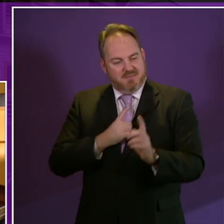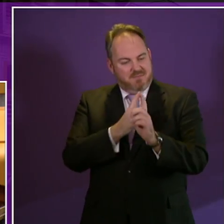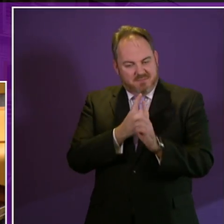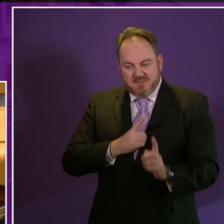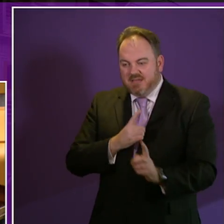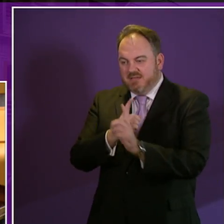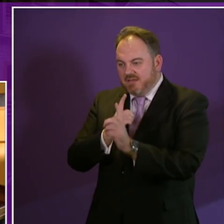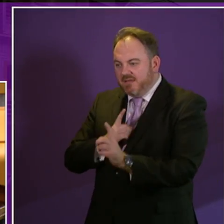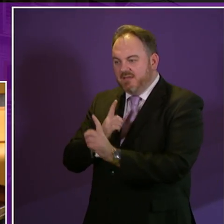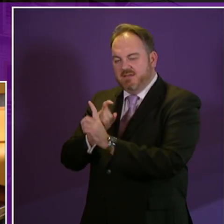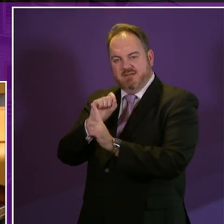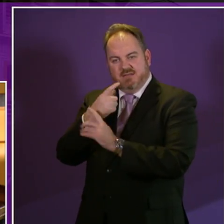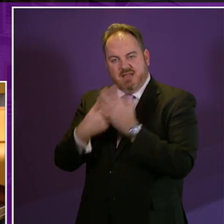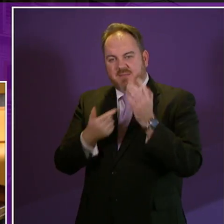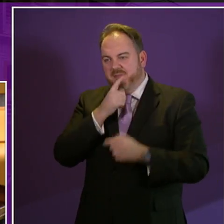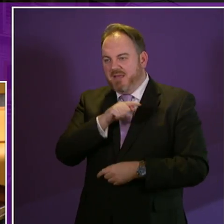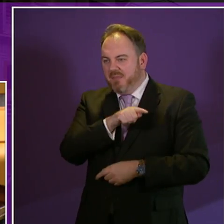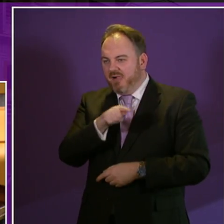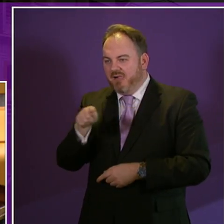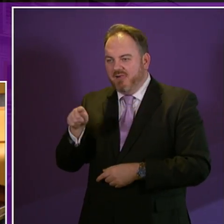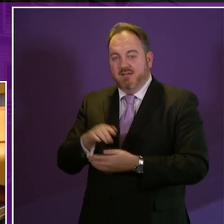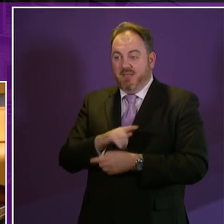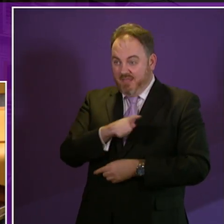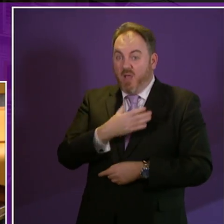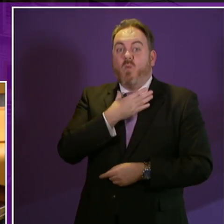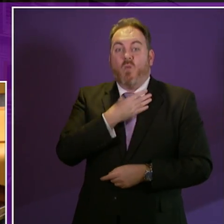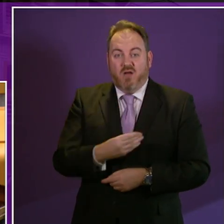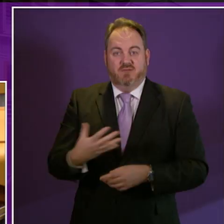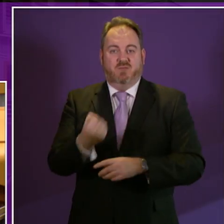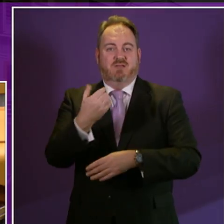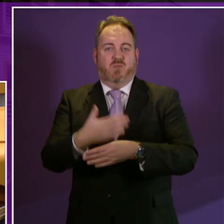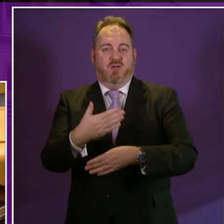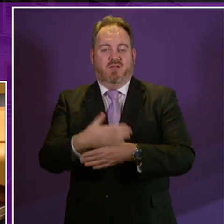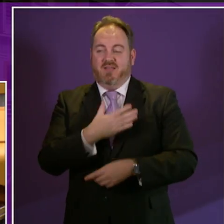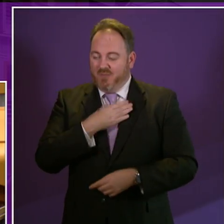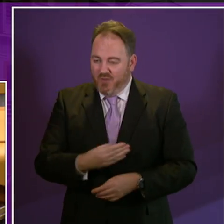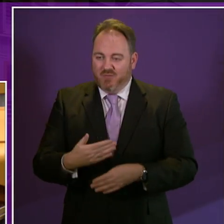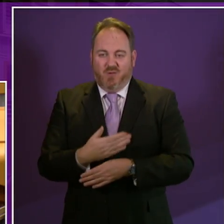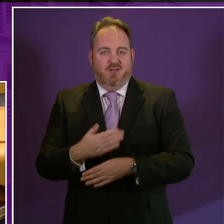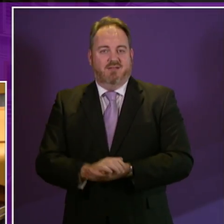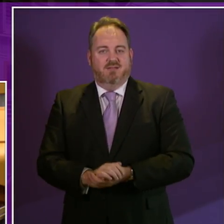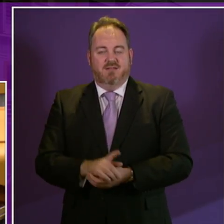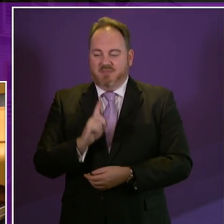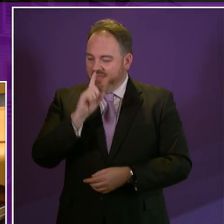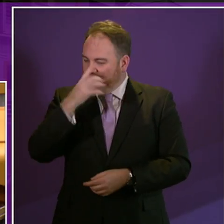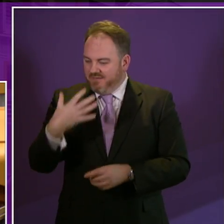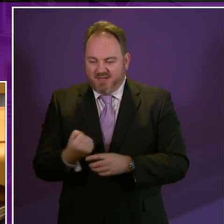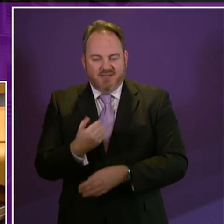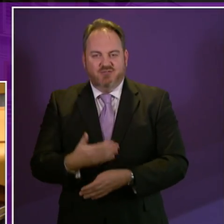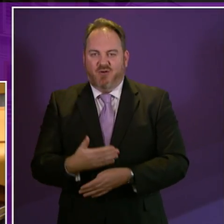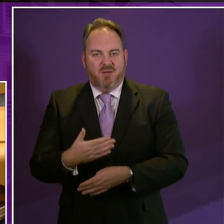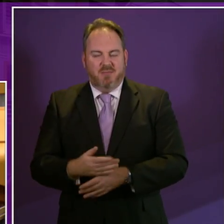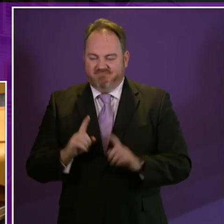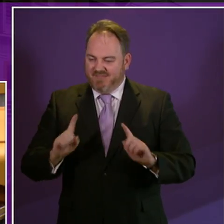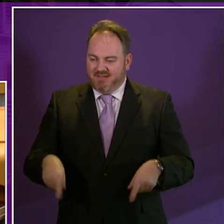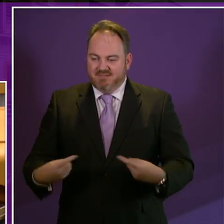with a disability is that many of them do want to work, but cannot find employment. Studies show